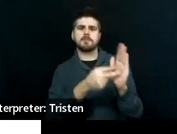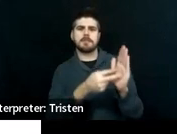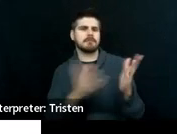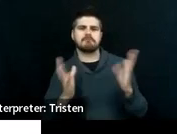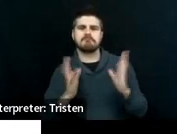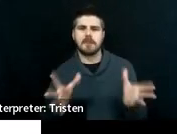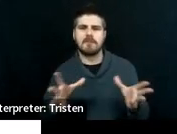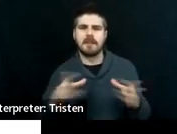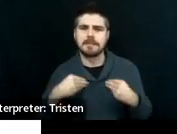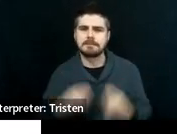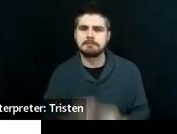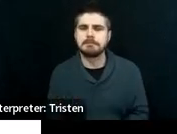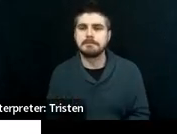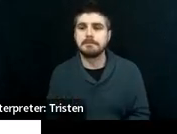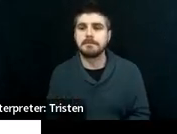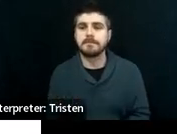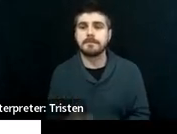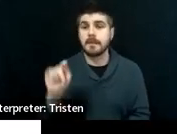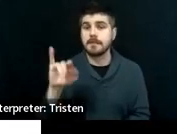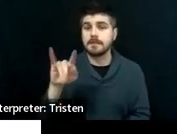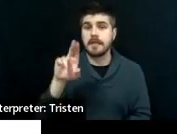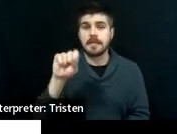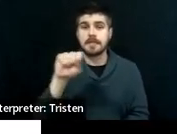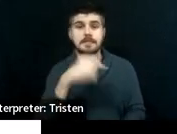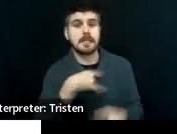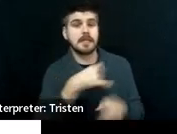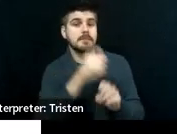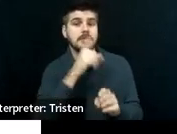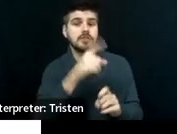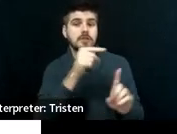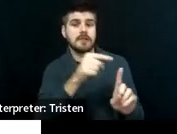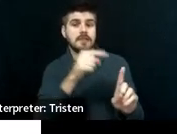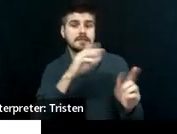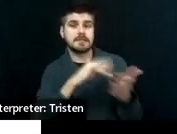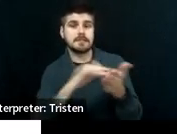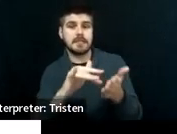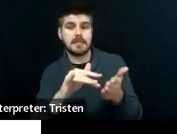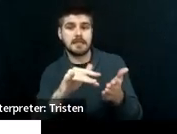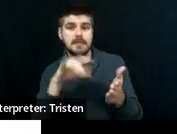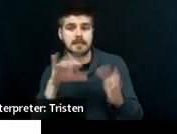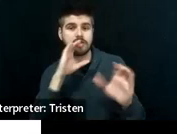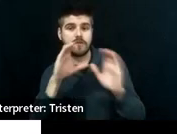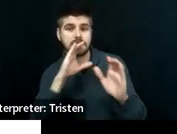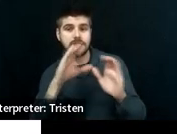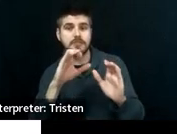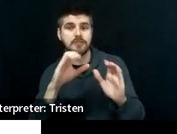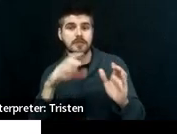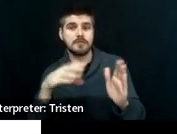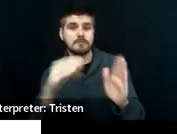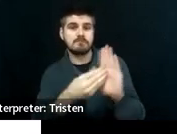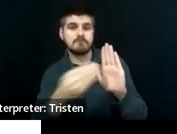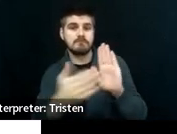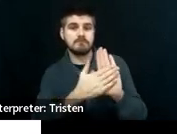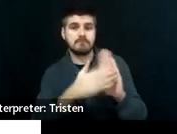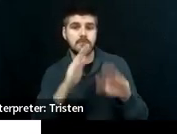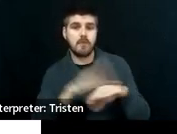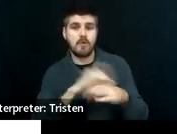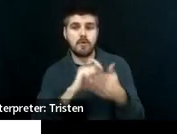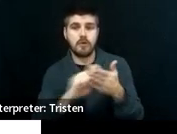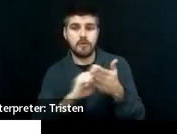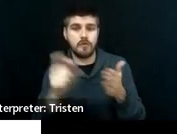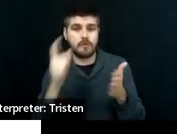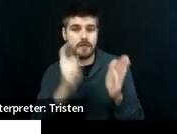And making sure that the course of study in this conversation is noted on the written notice.